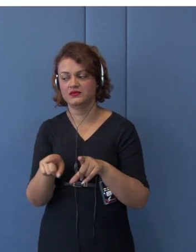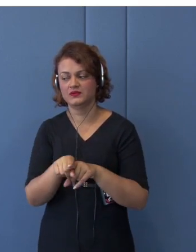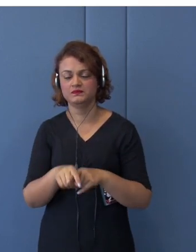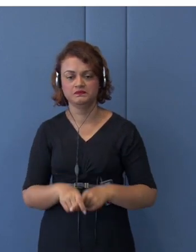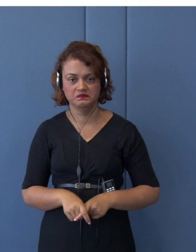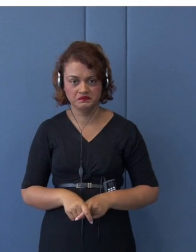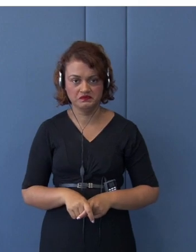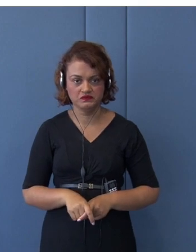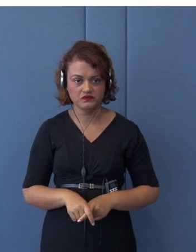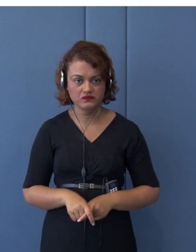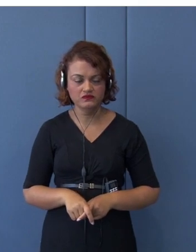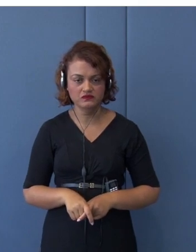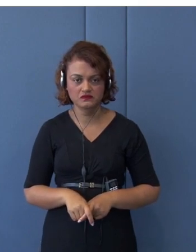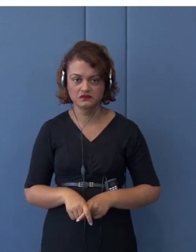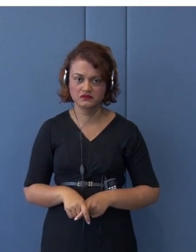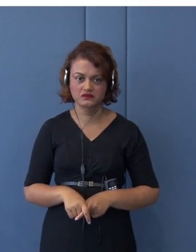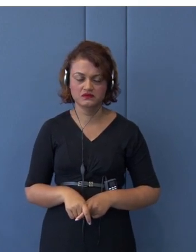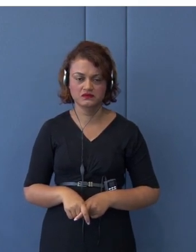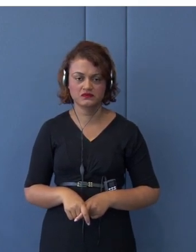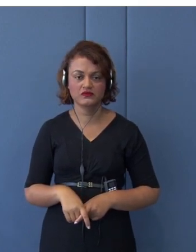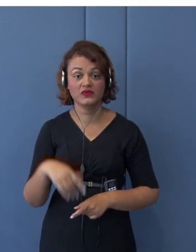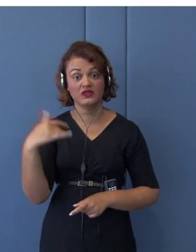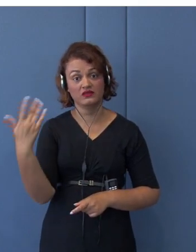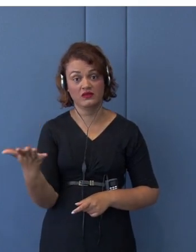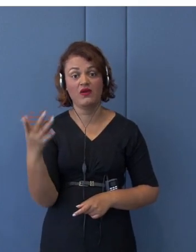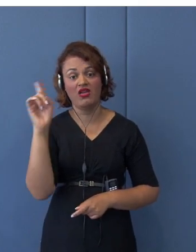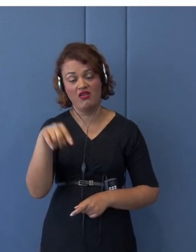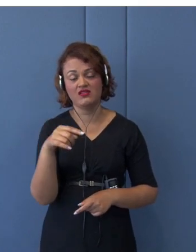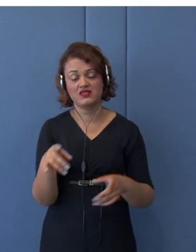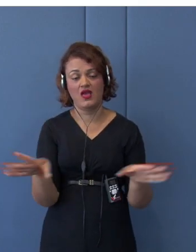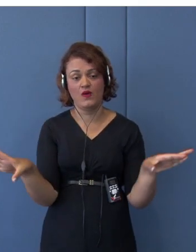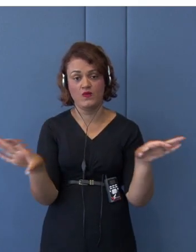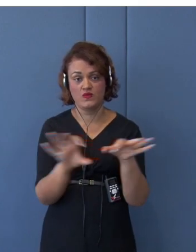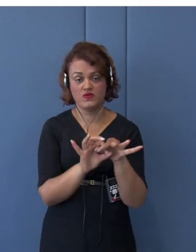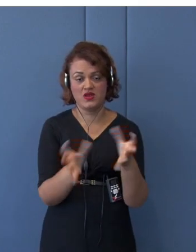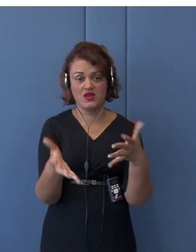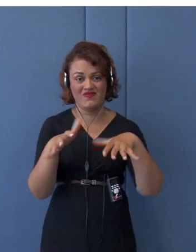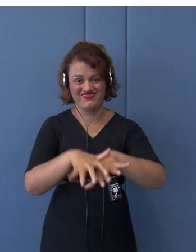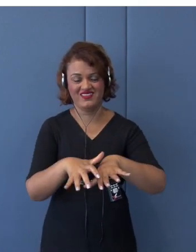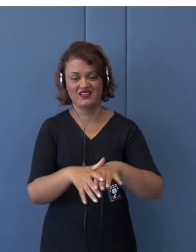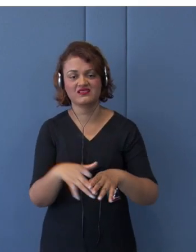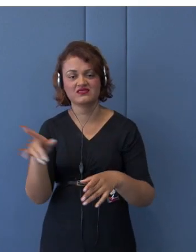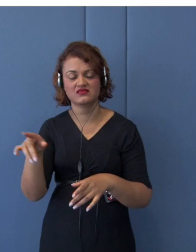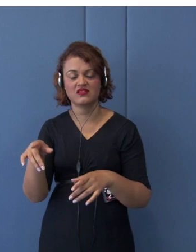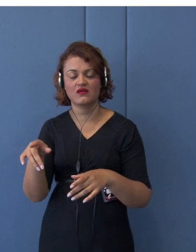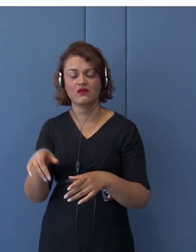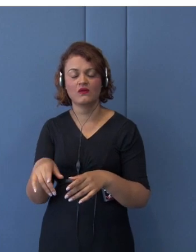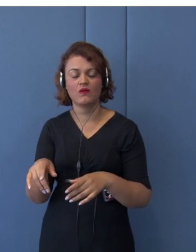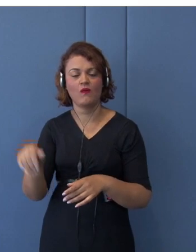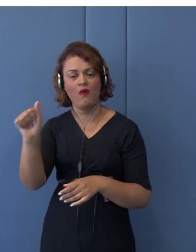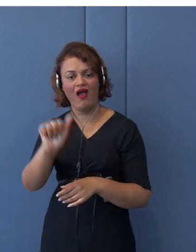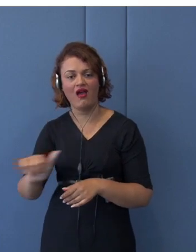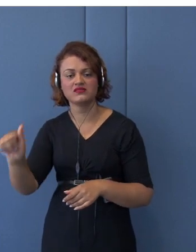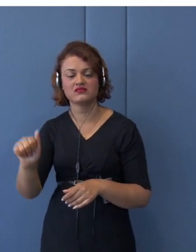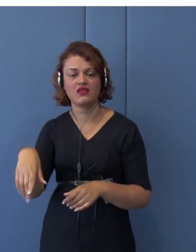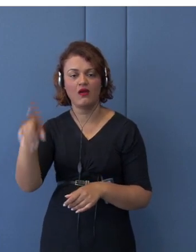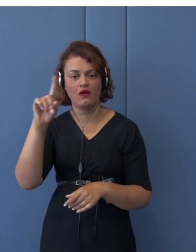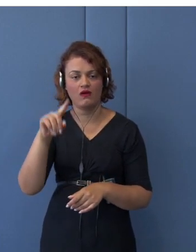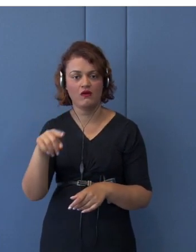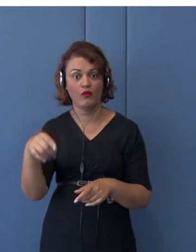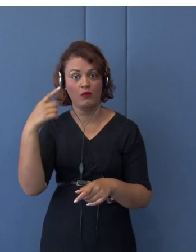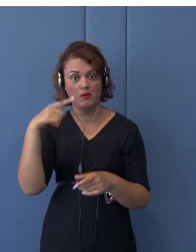market integration in East Asia. So, have now some